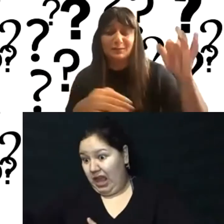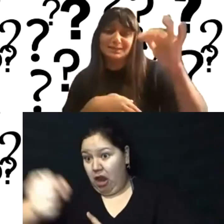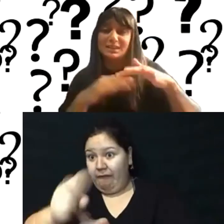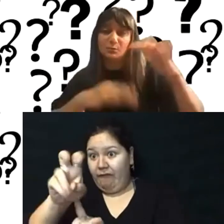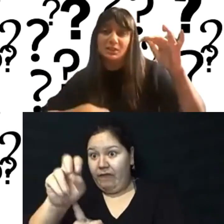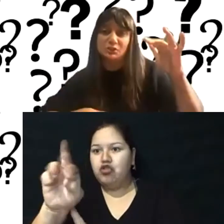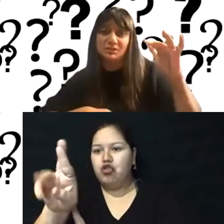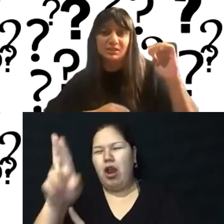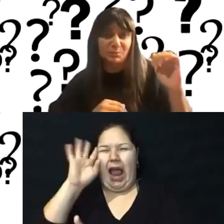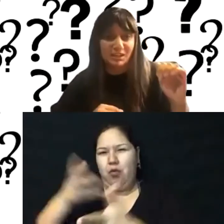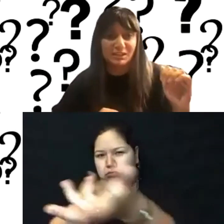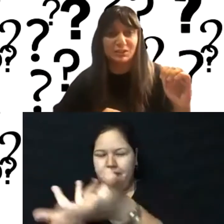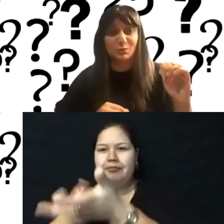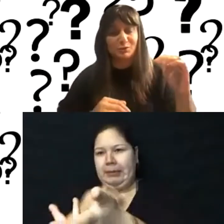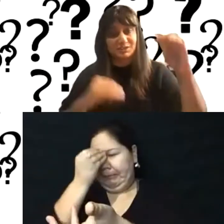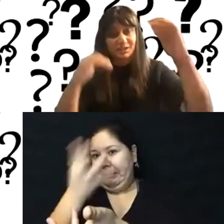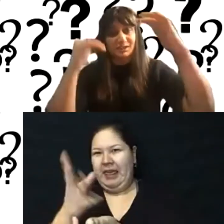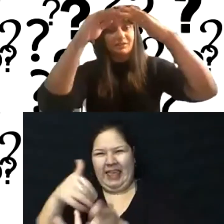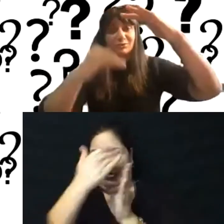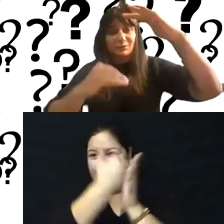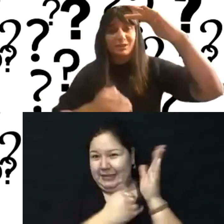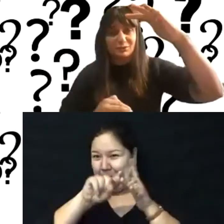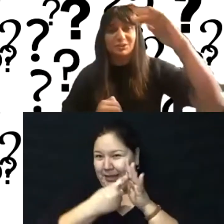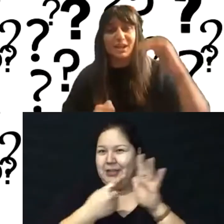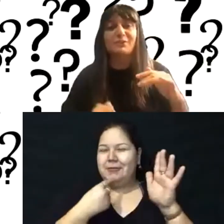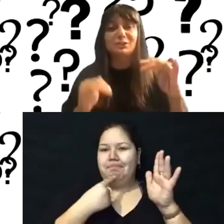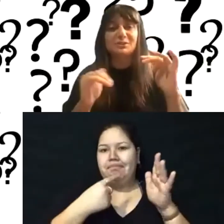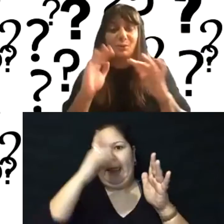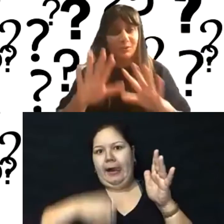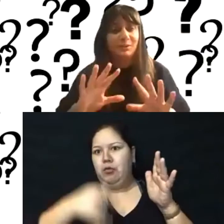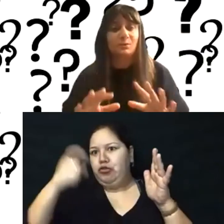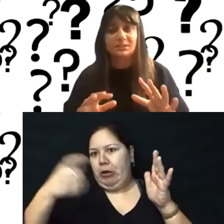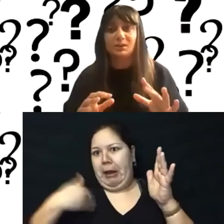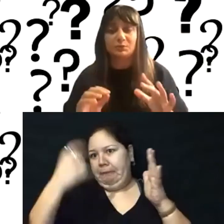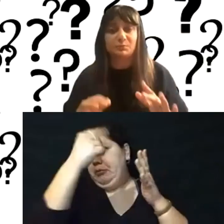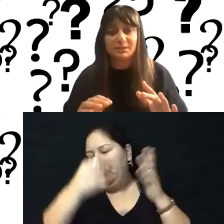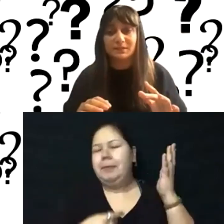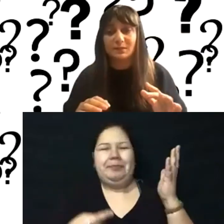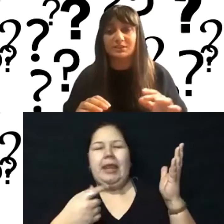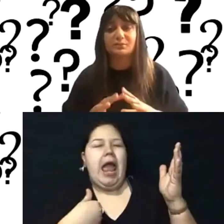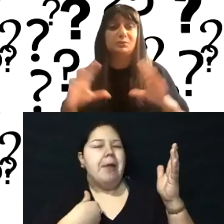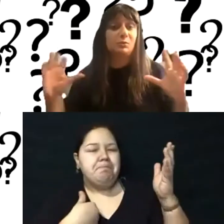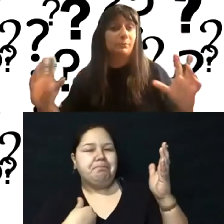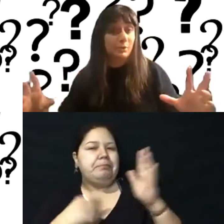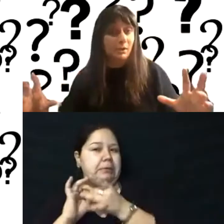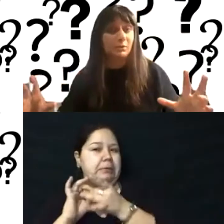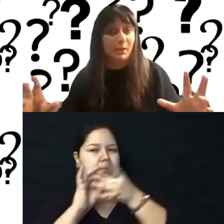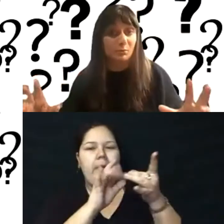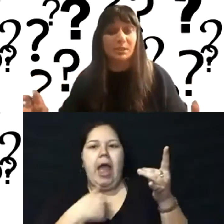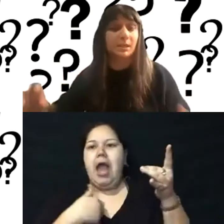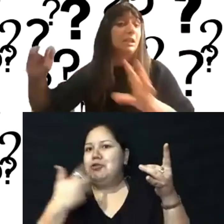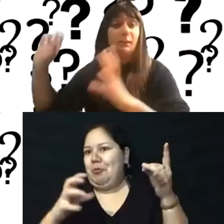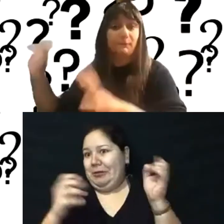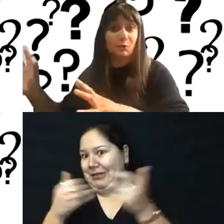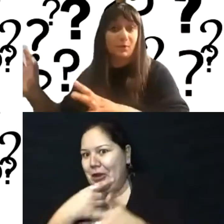that list that you mentioned at the beginning, Sue, where you were saying, these are the things you should have. I just, the only thing I wanted to say in response to that was, I also don't want to freak everyone